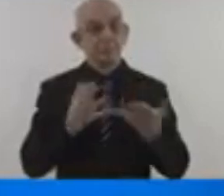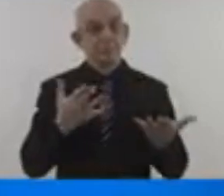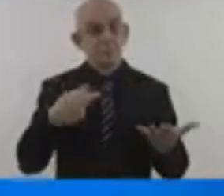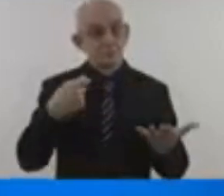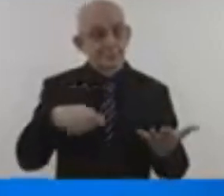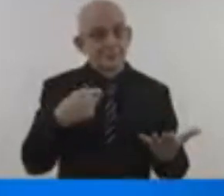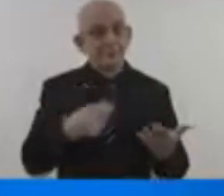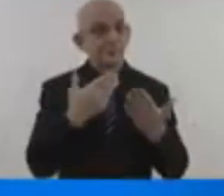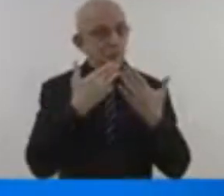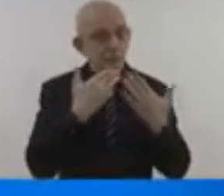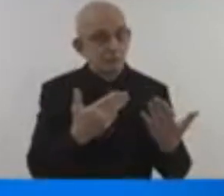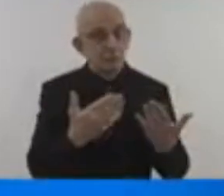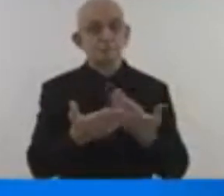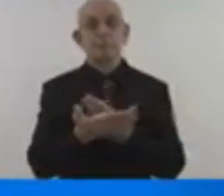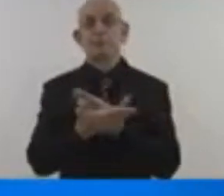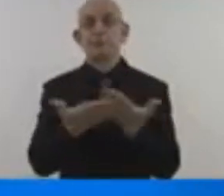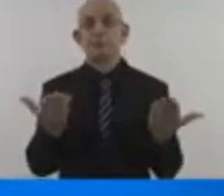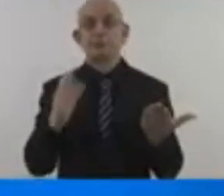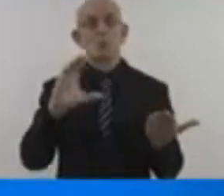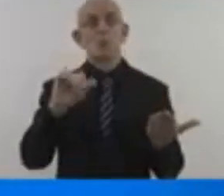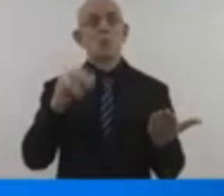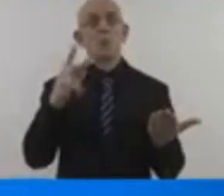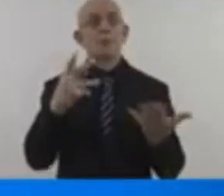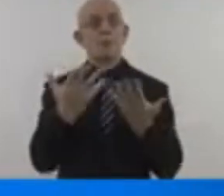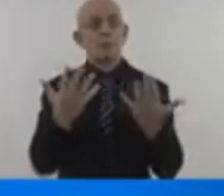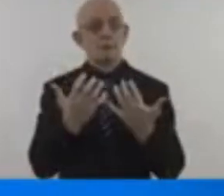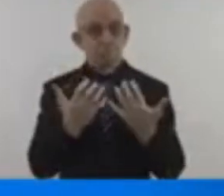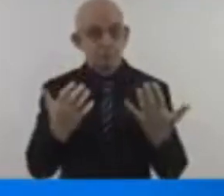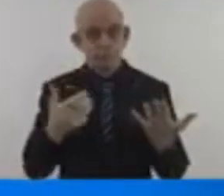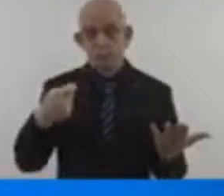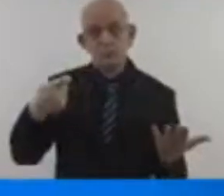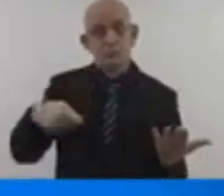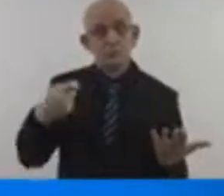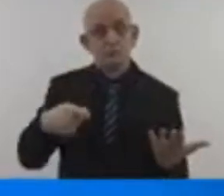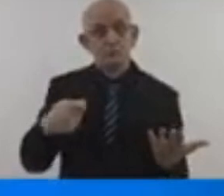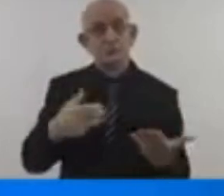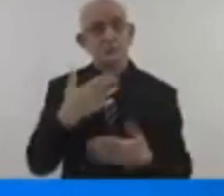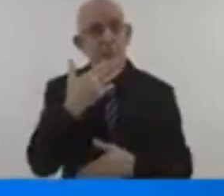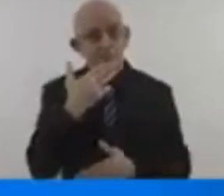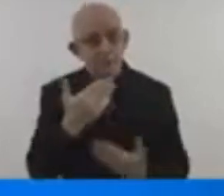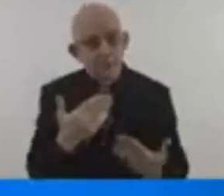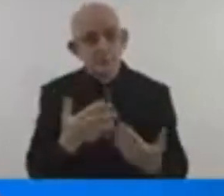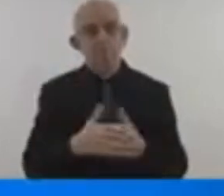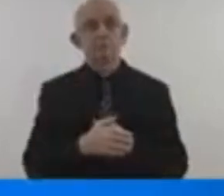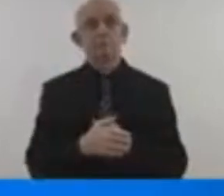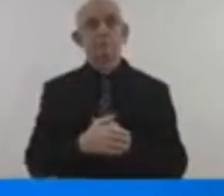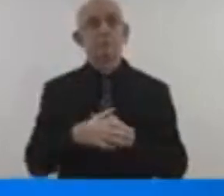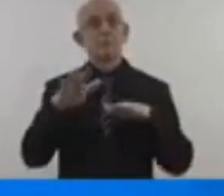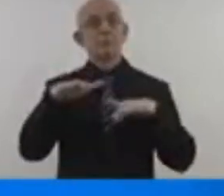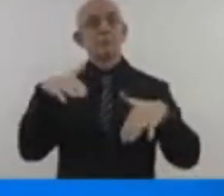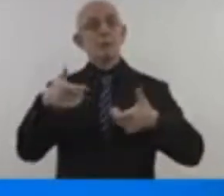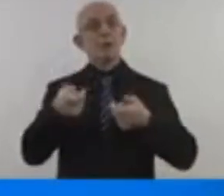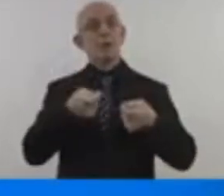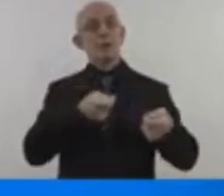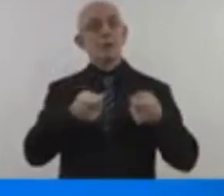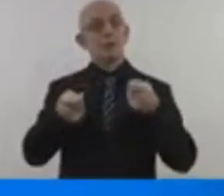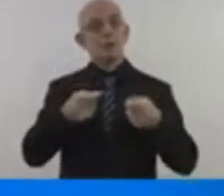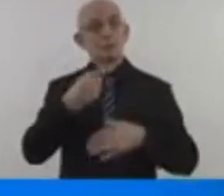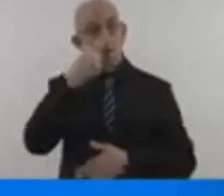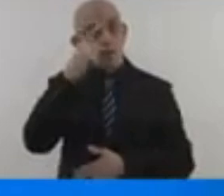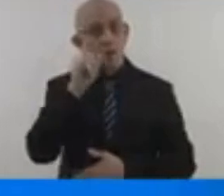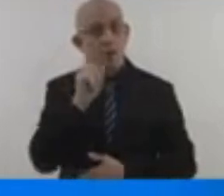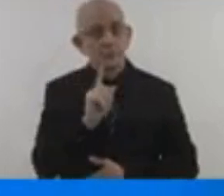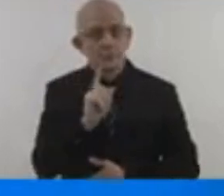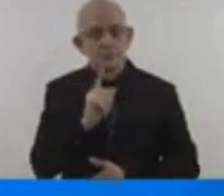of Azerbaijan for your welcome and hospitality. The Presidents can count on our